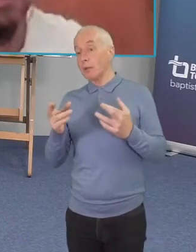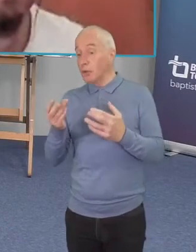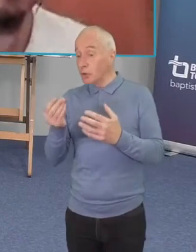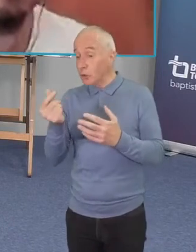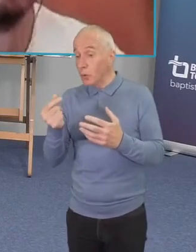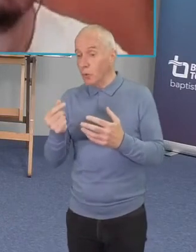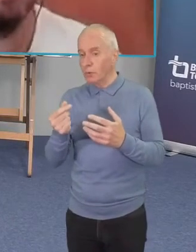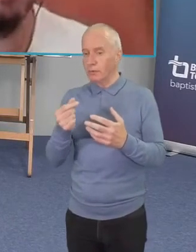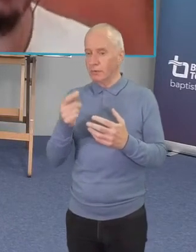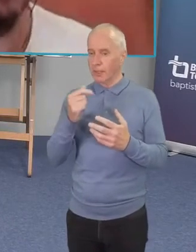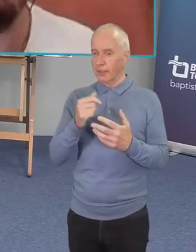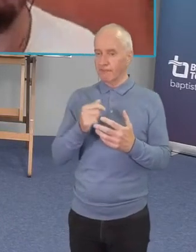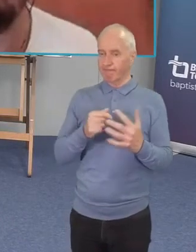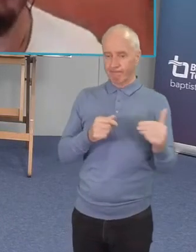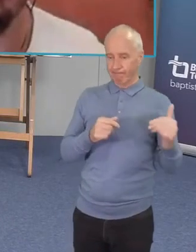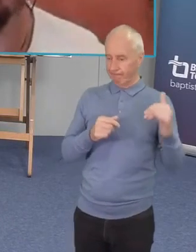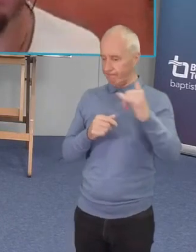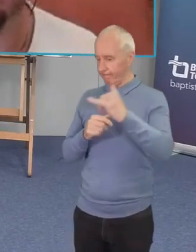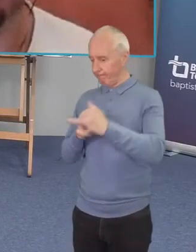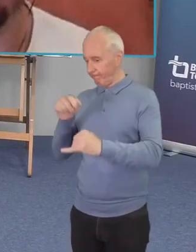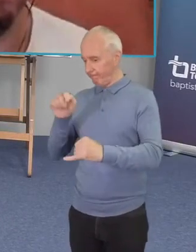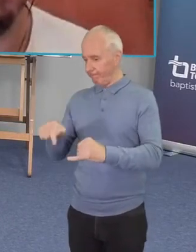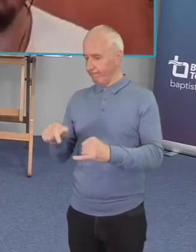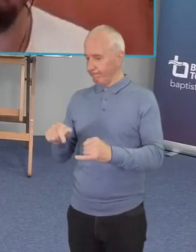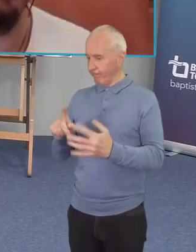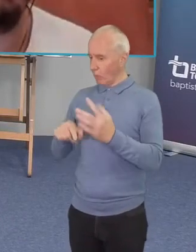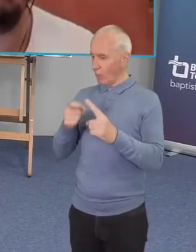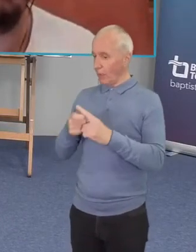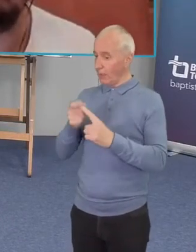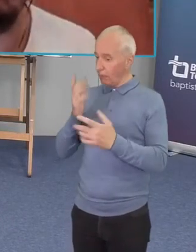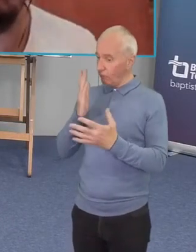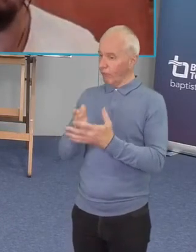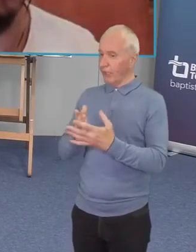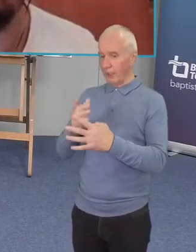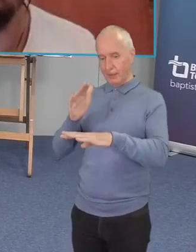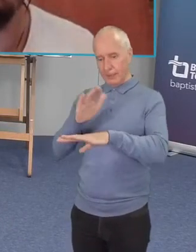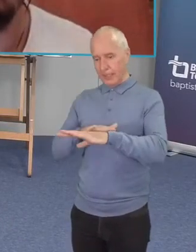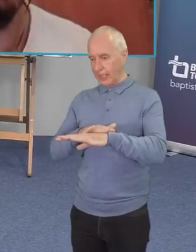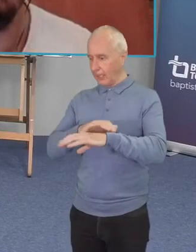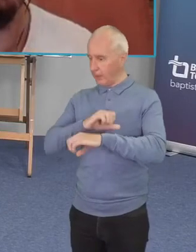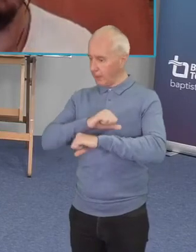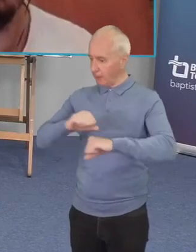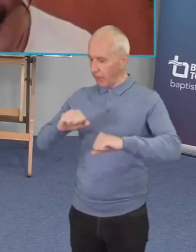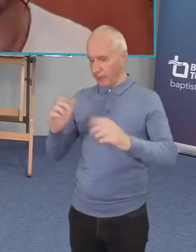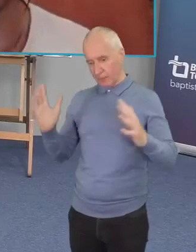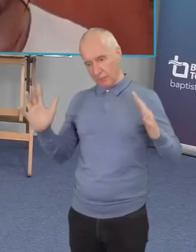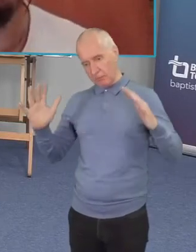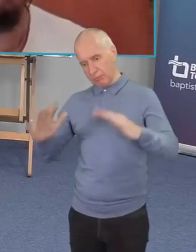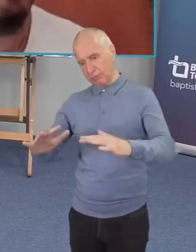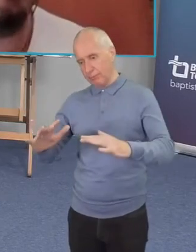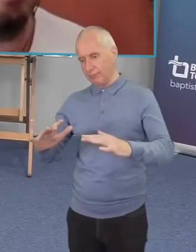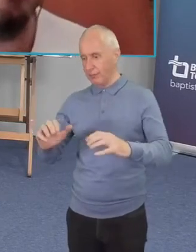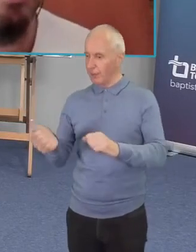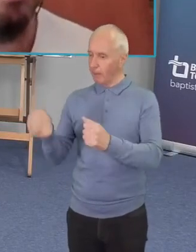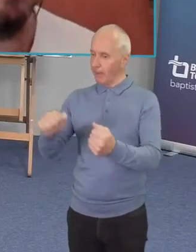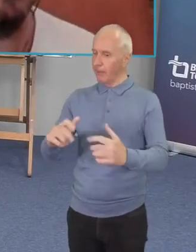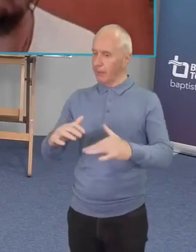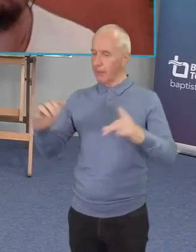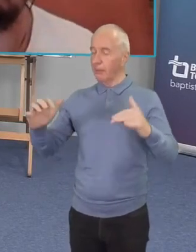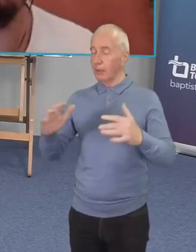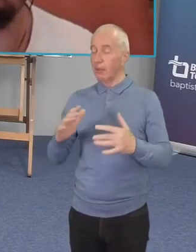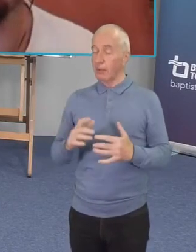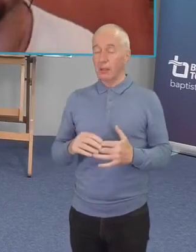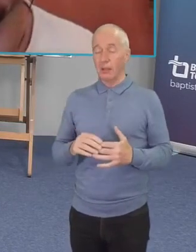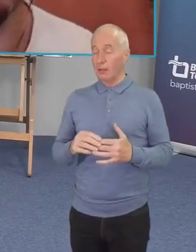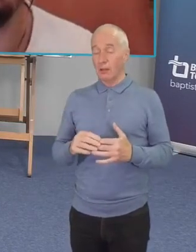there in you know in real time and space in person with you all at the baptist assembly but this has been really wonderful to